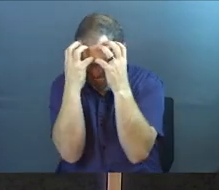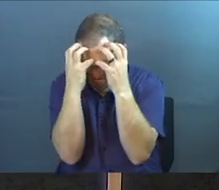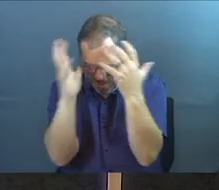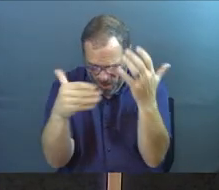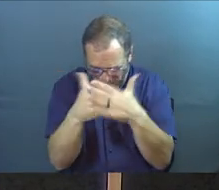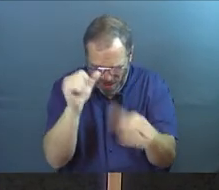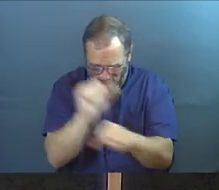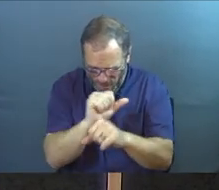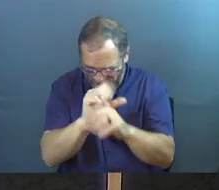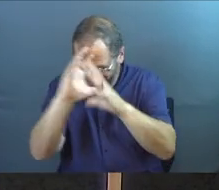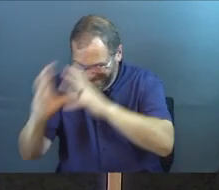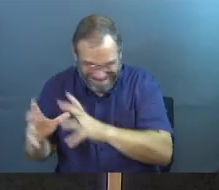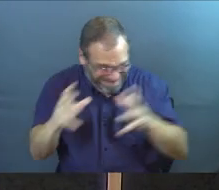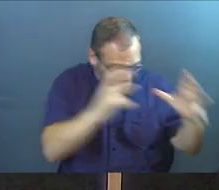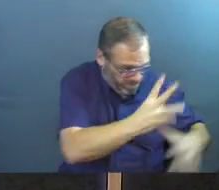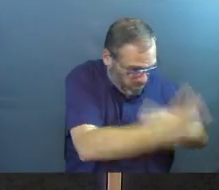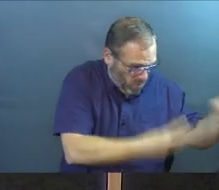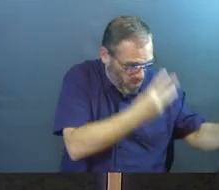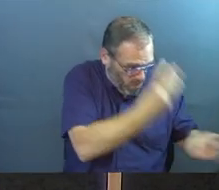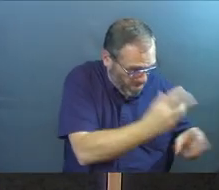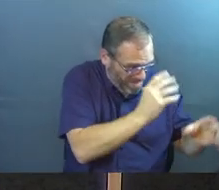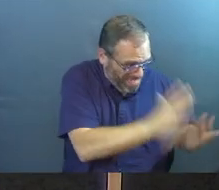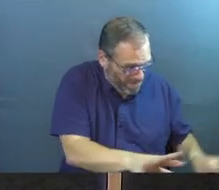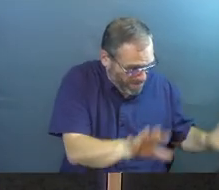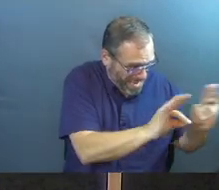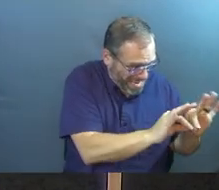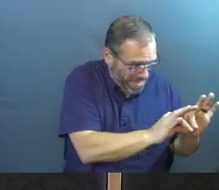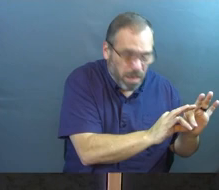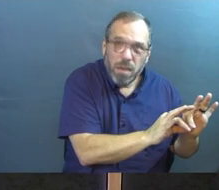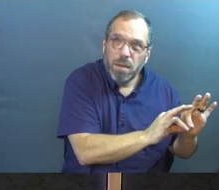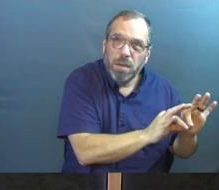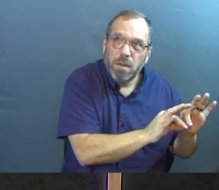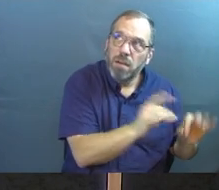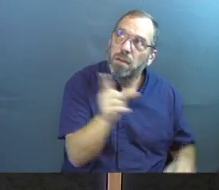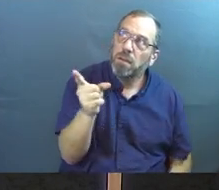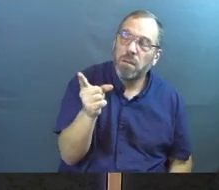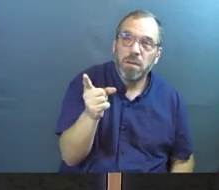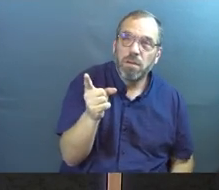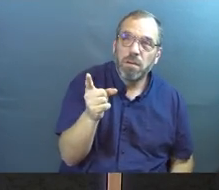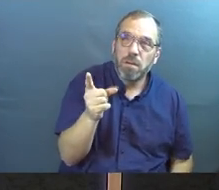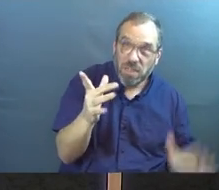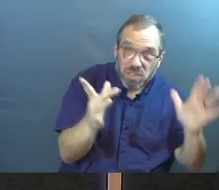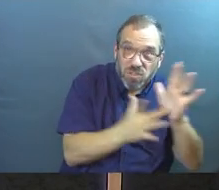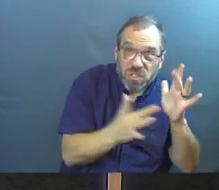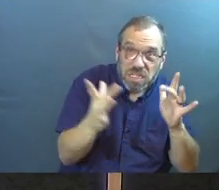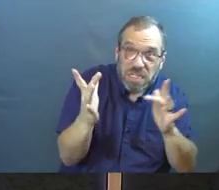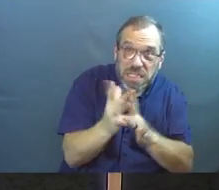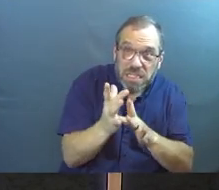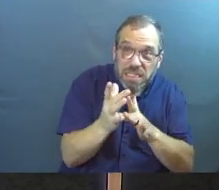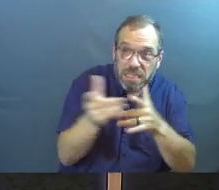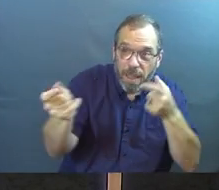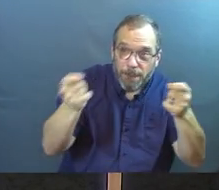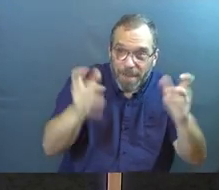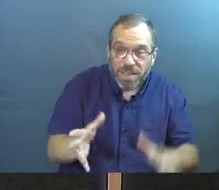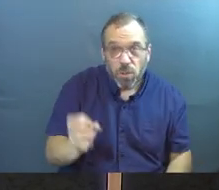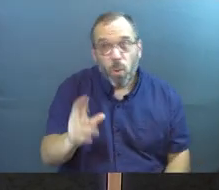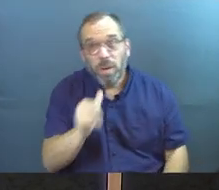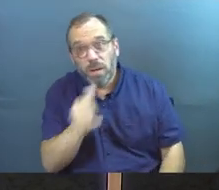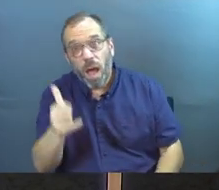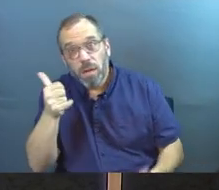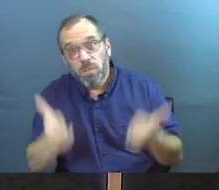all of our effort away to everything else that does not matter. Is Jesus Christ of Nazareth master or not?